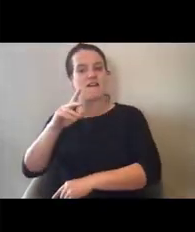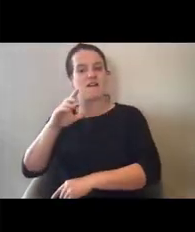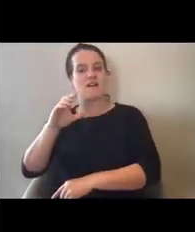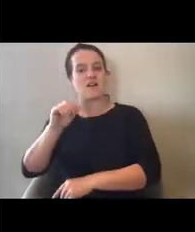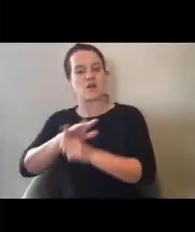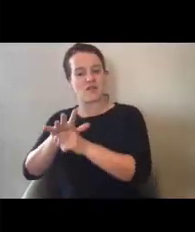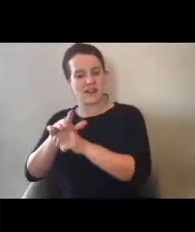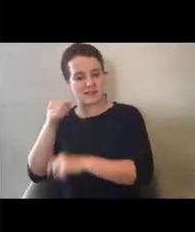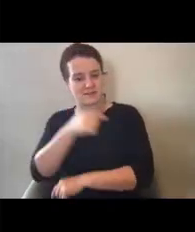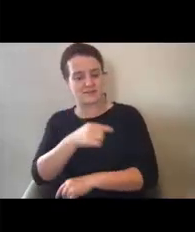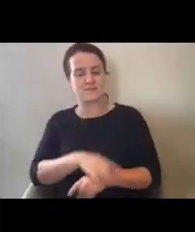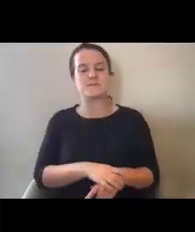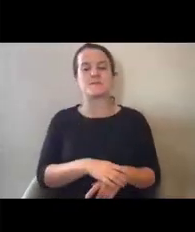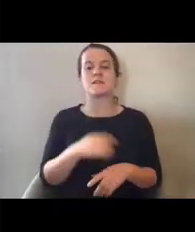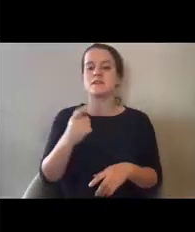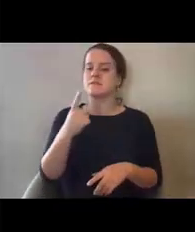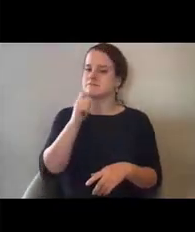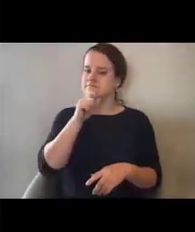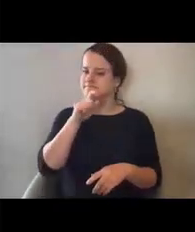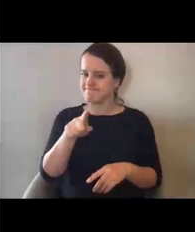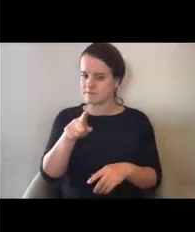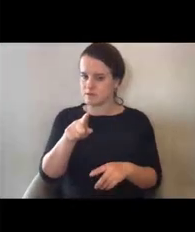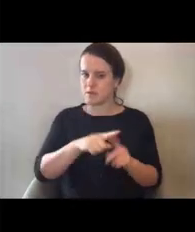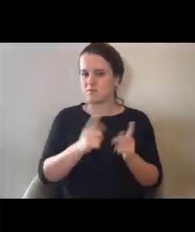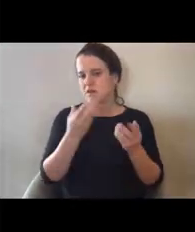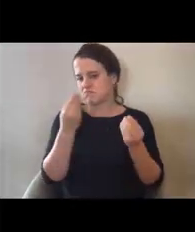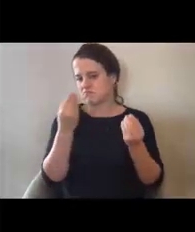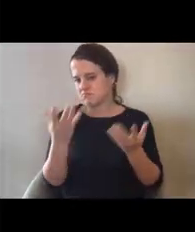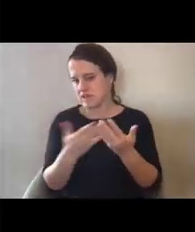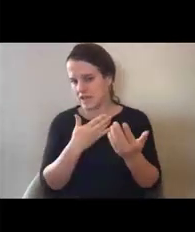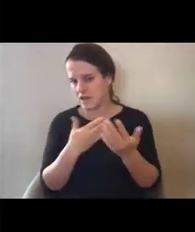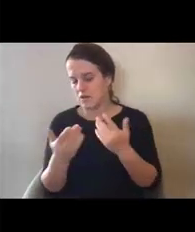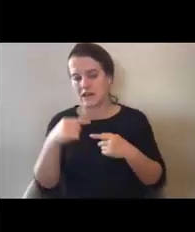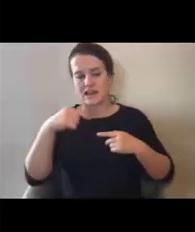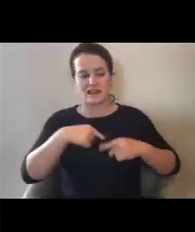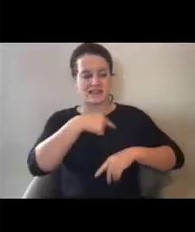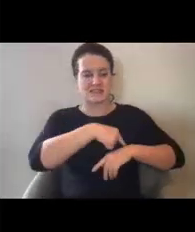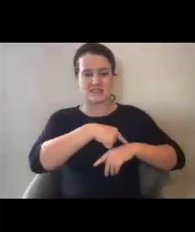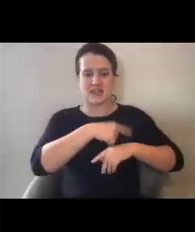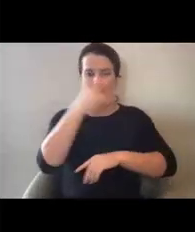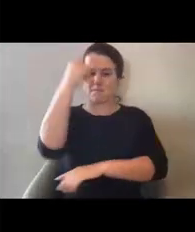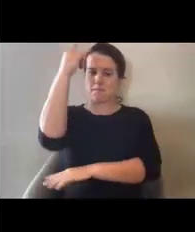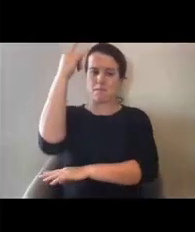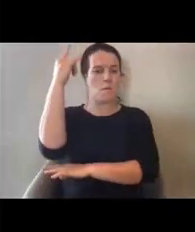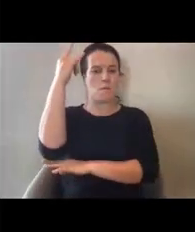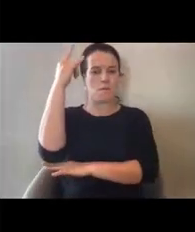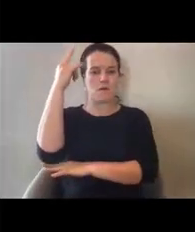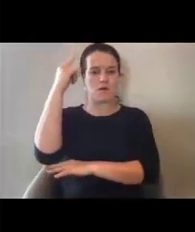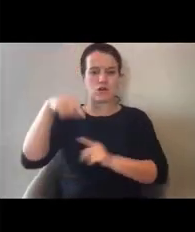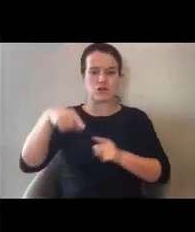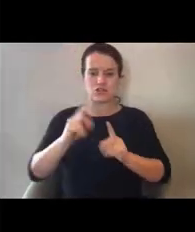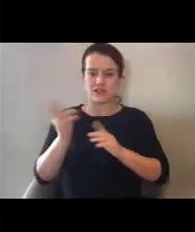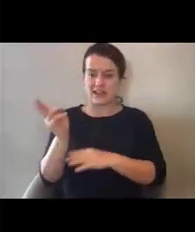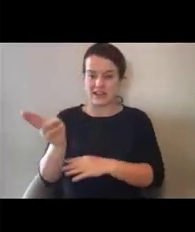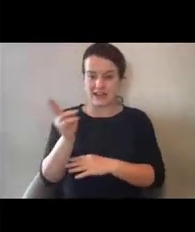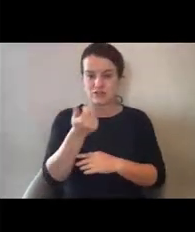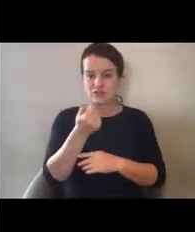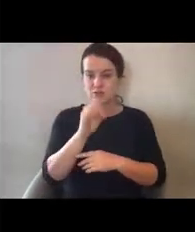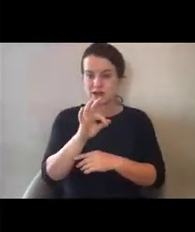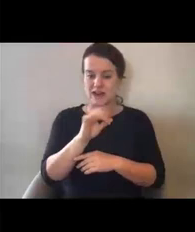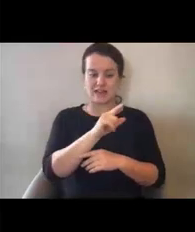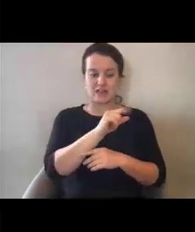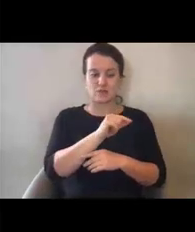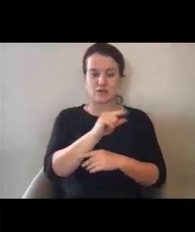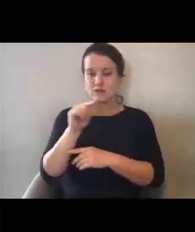I don't have to tell you, this has been an unprecedented time in history. And together, throughout the pandemic,